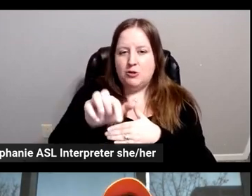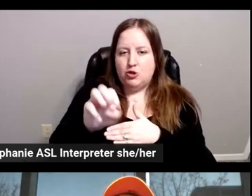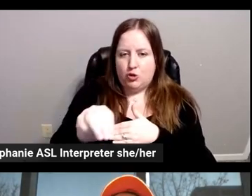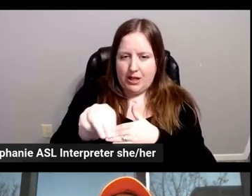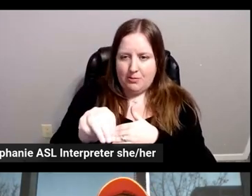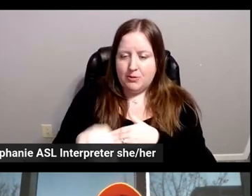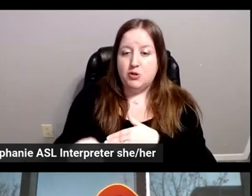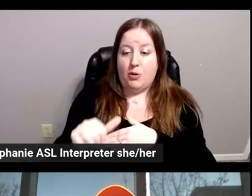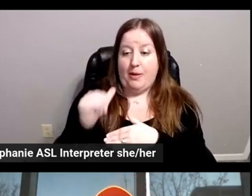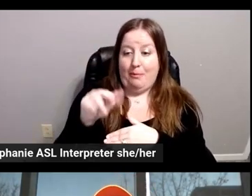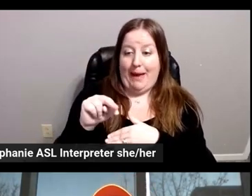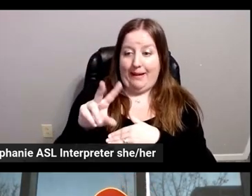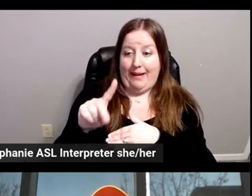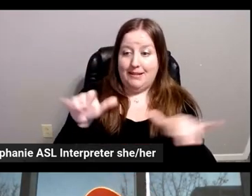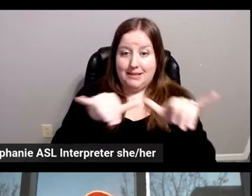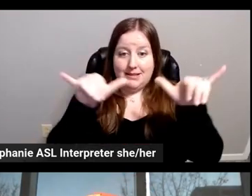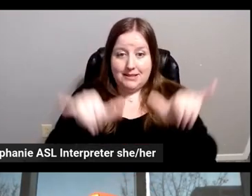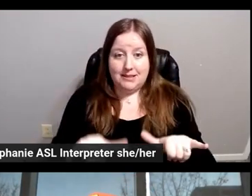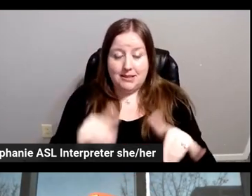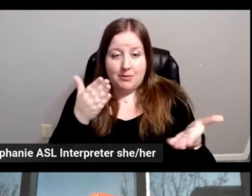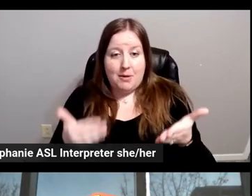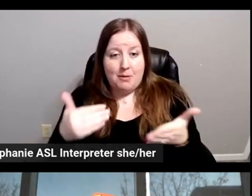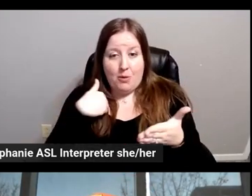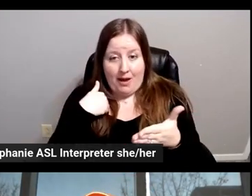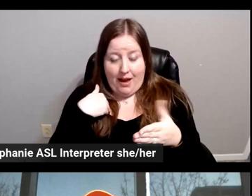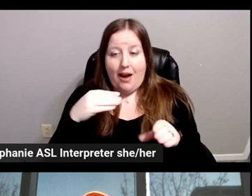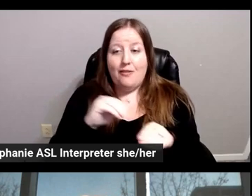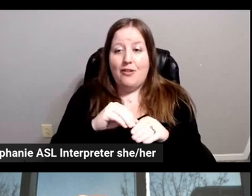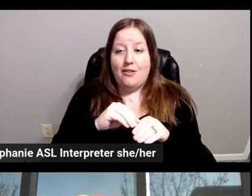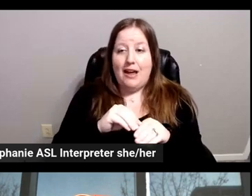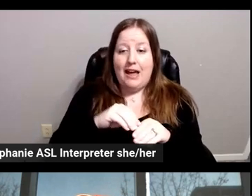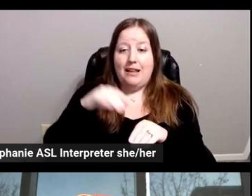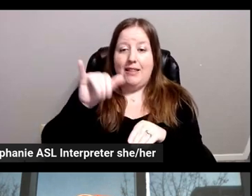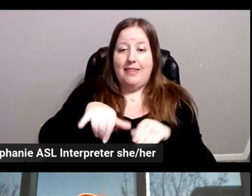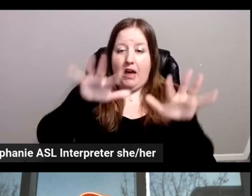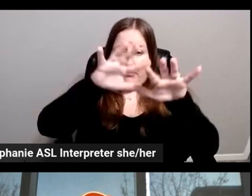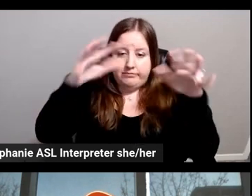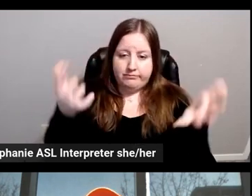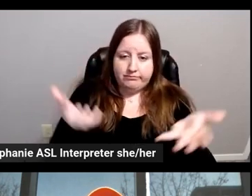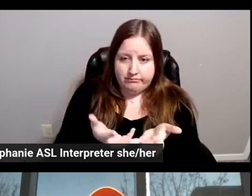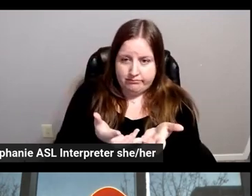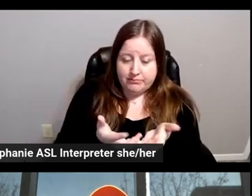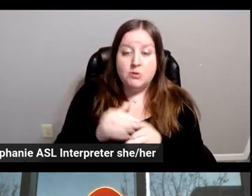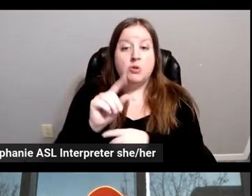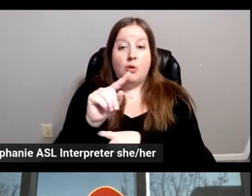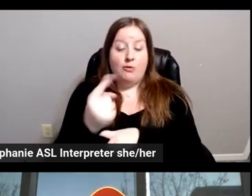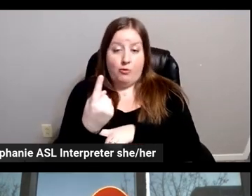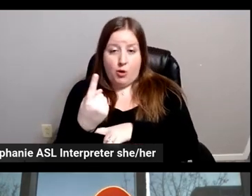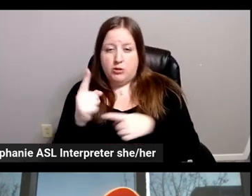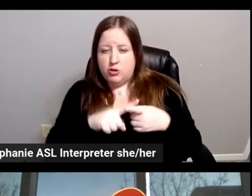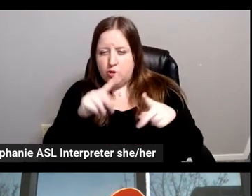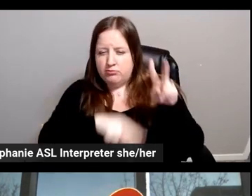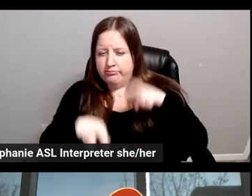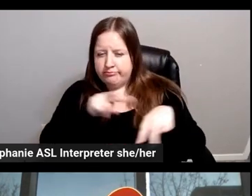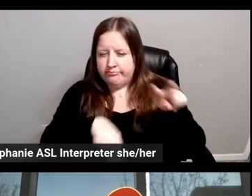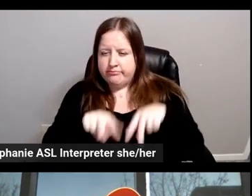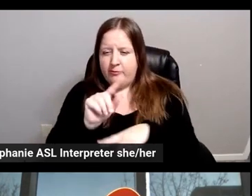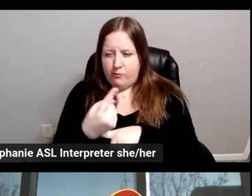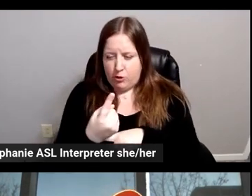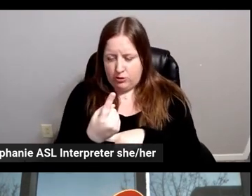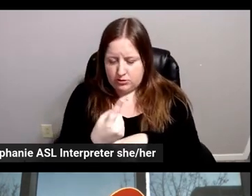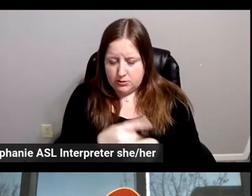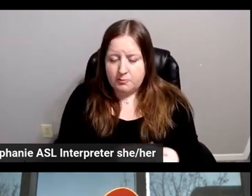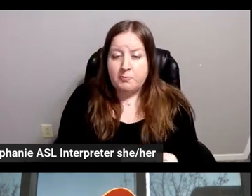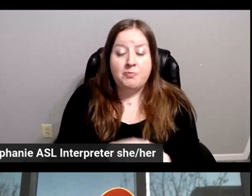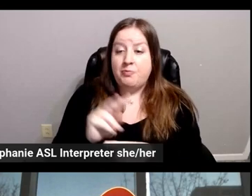system you might have in your ecosystem. So, that was the first thing to evaluate. The second thing was,